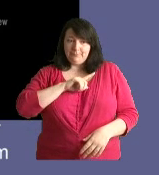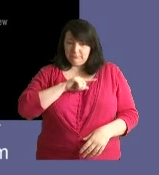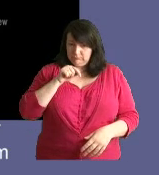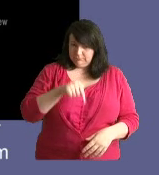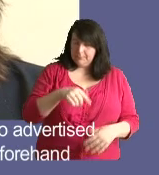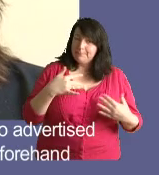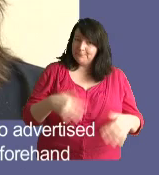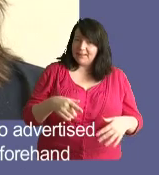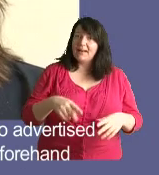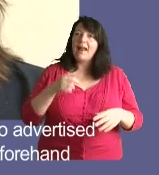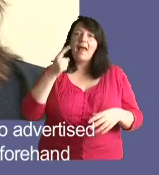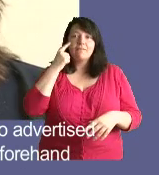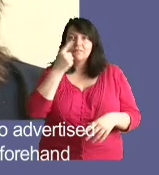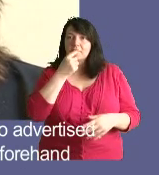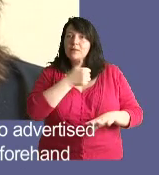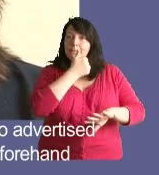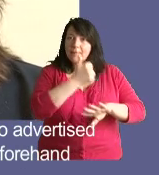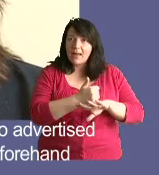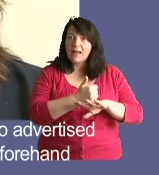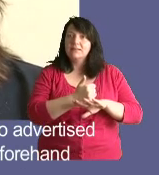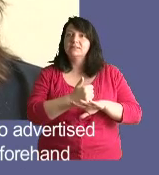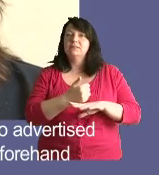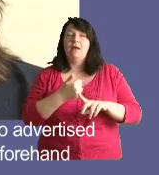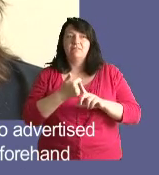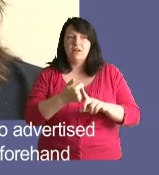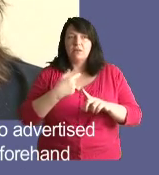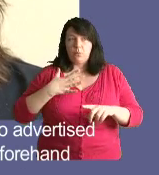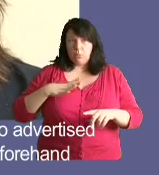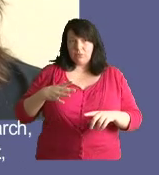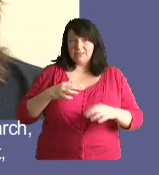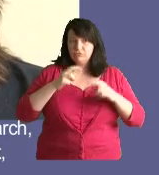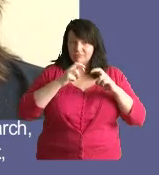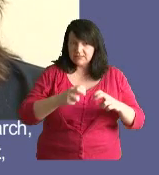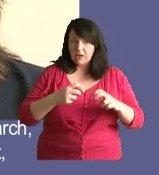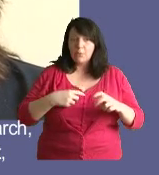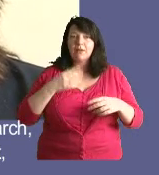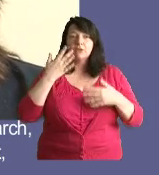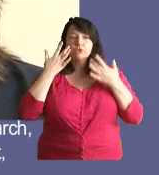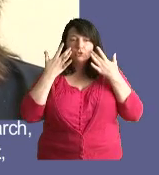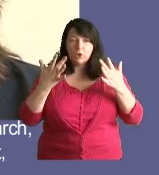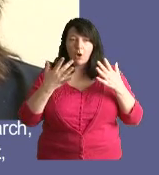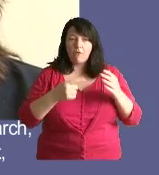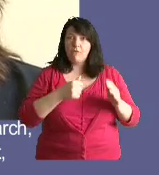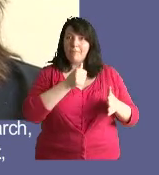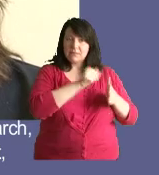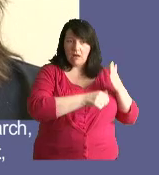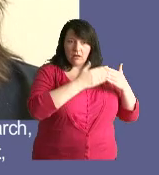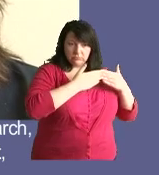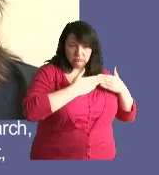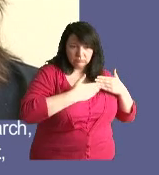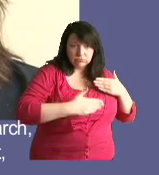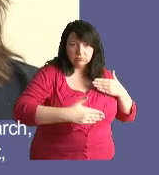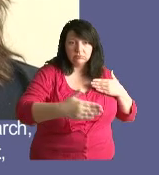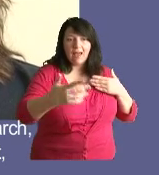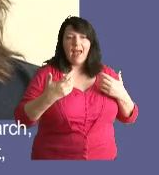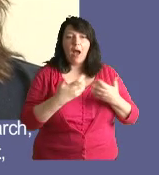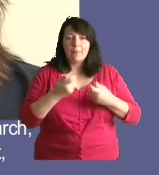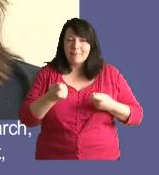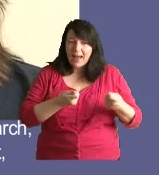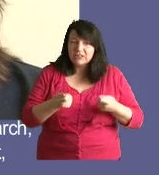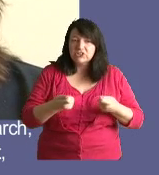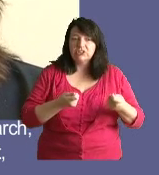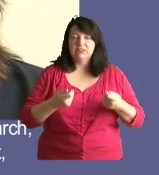Because it was evidence based and we'd also advertised that we're going to do this research beforehand and we could show every point of the research from beginning to end, how we'd